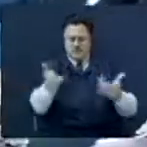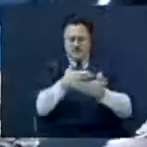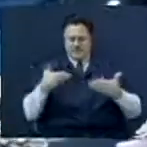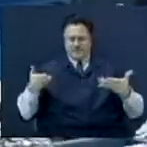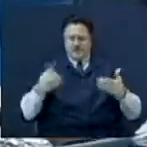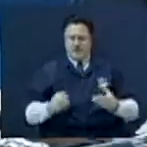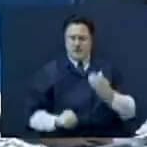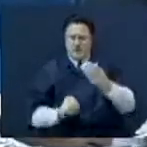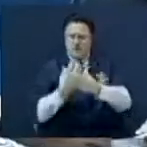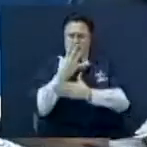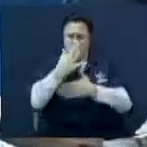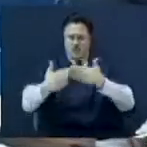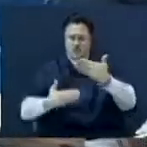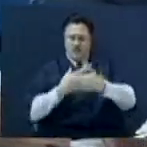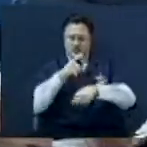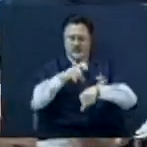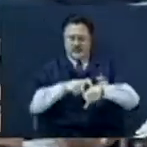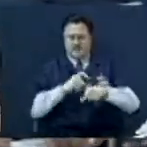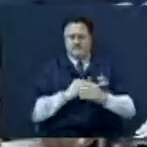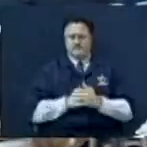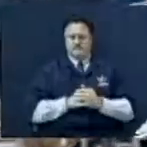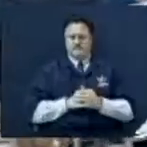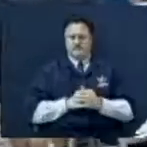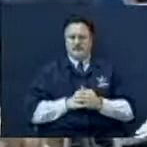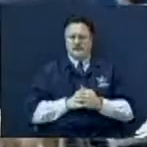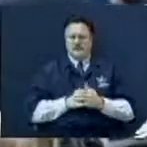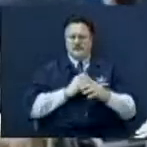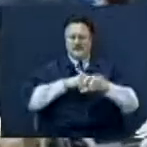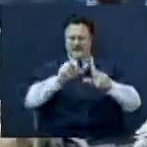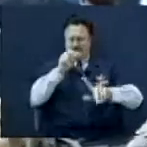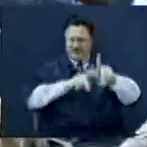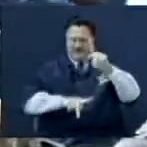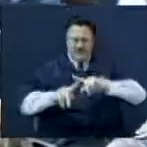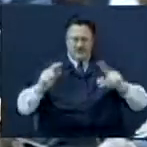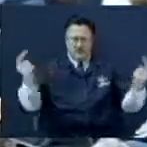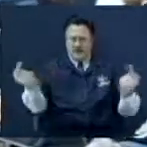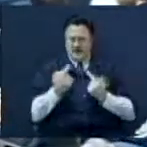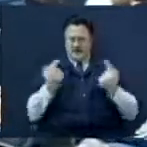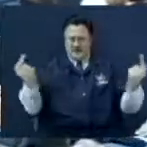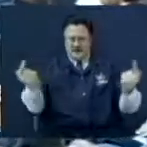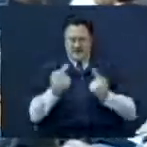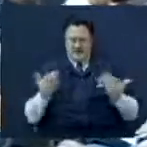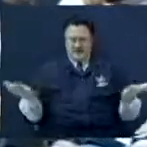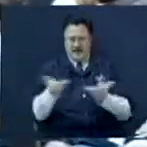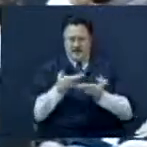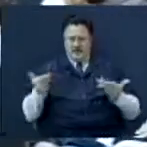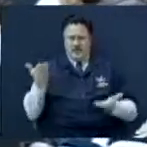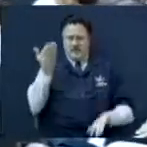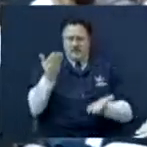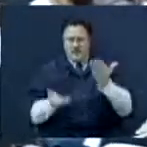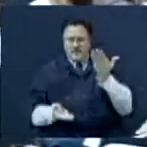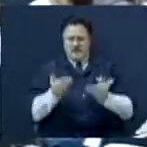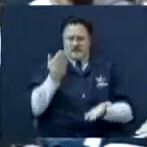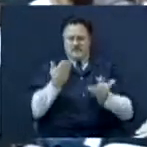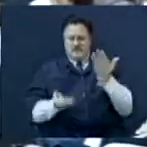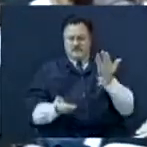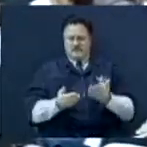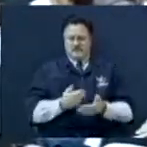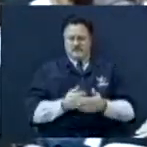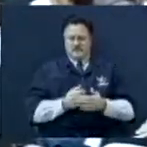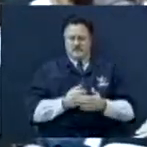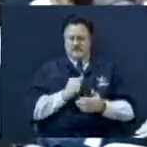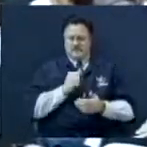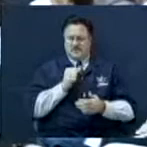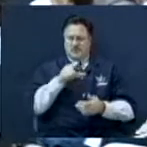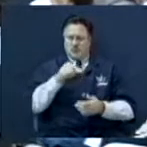Church, we're growing all the time. We're getting all kinds of different people in here. They may not even like, you may not even like how